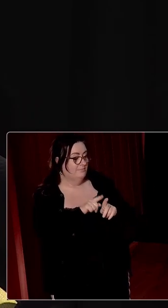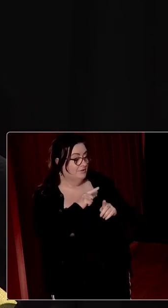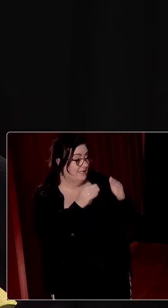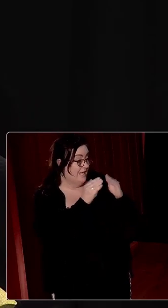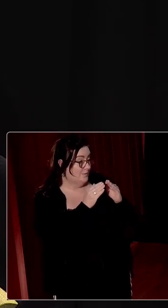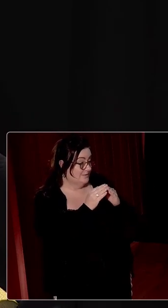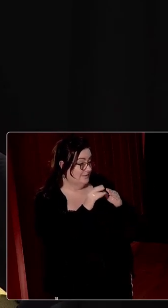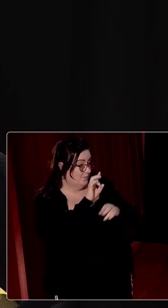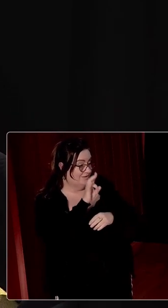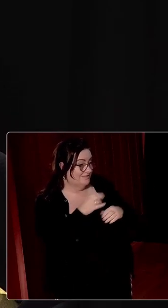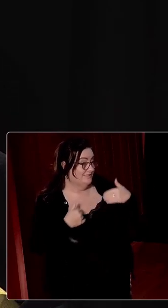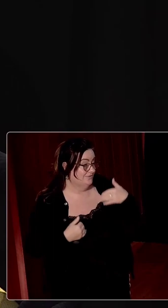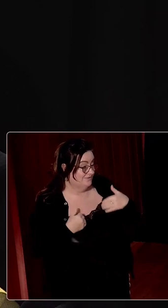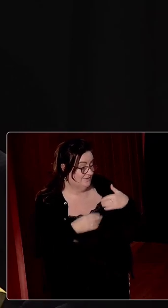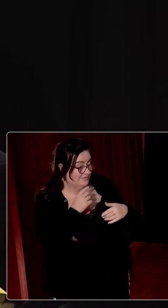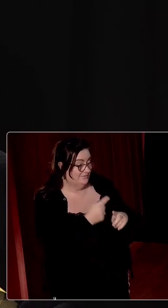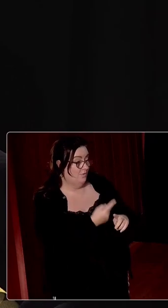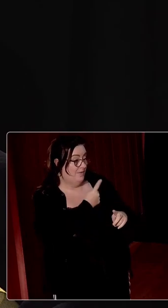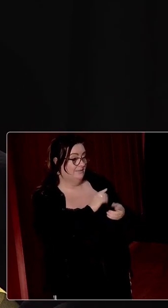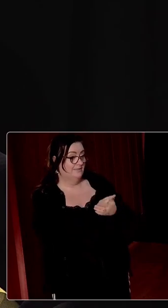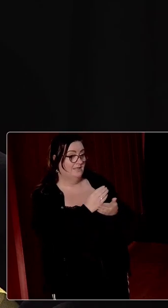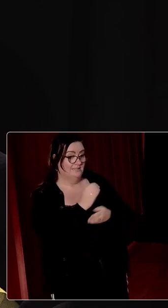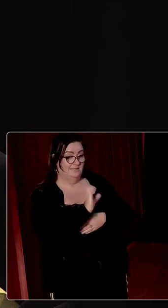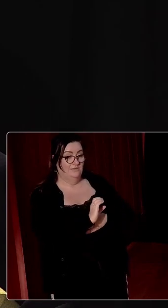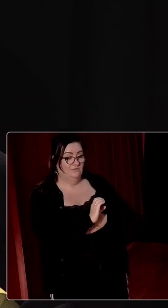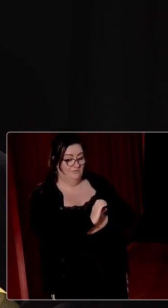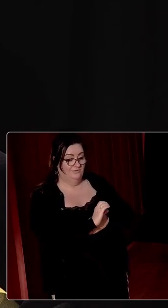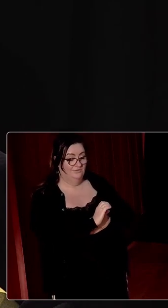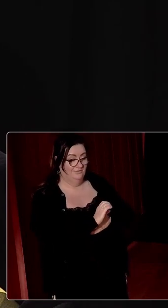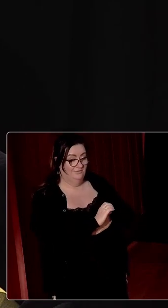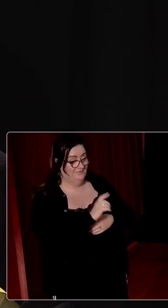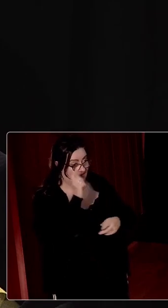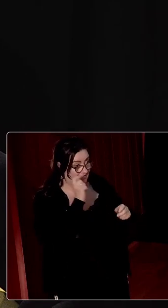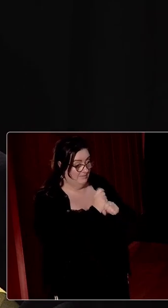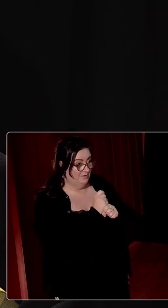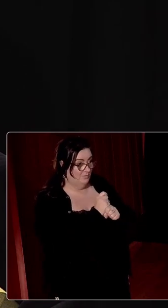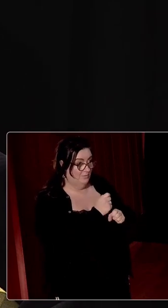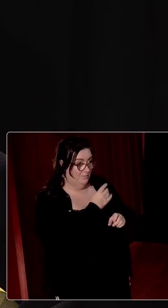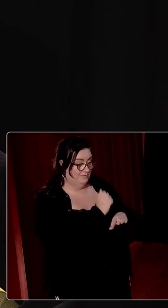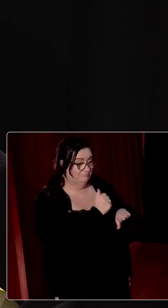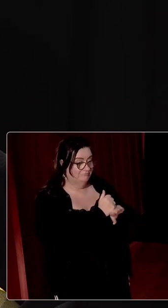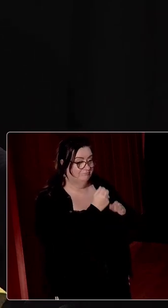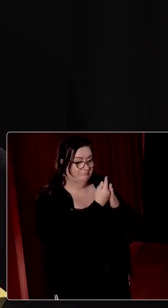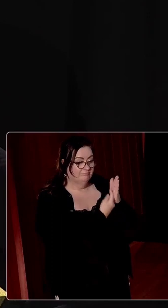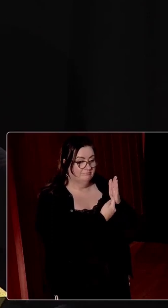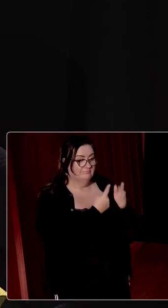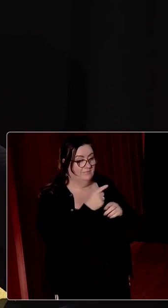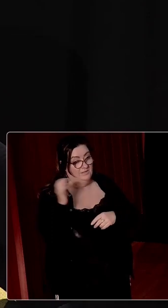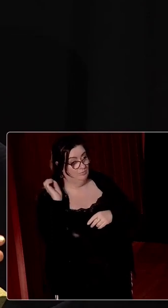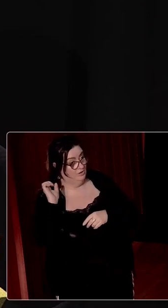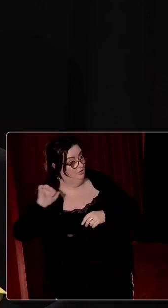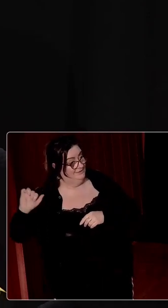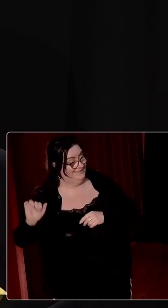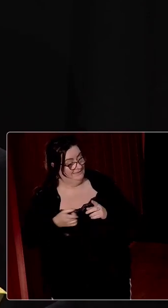housing question is interesting in that we have to go back to the 19th century. We have to think about the initiatives sponsored by